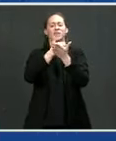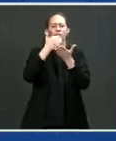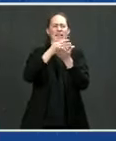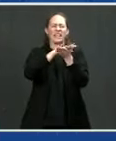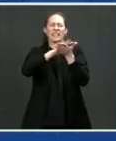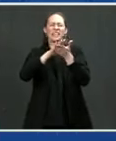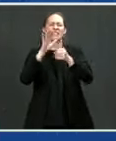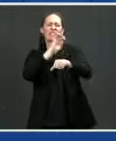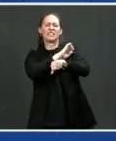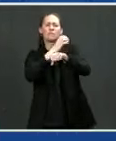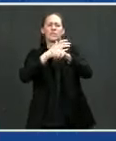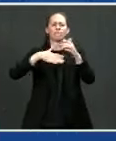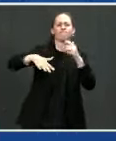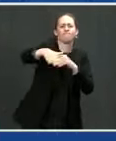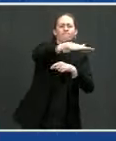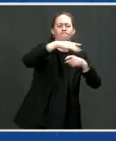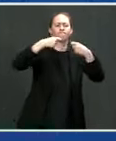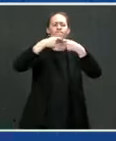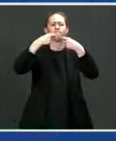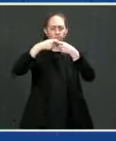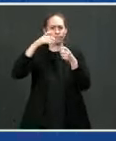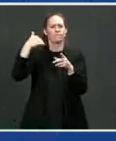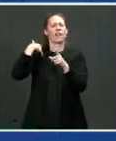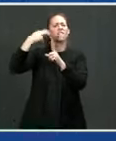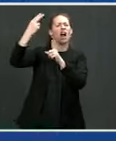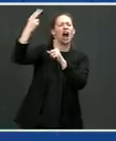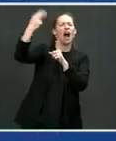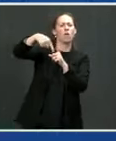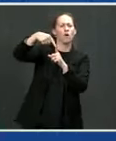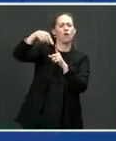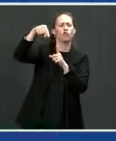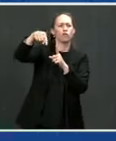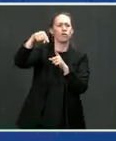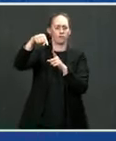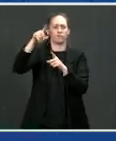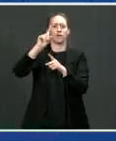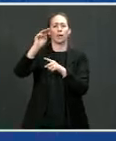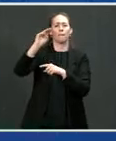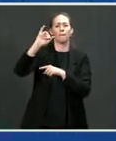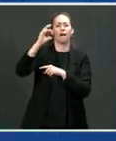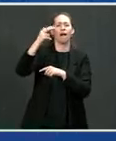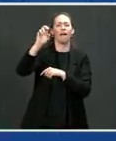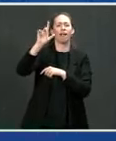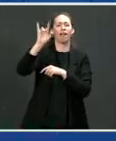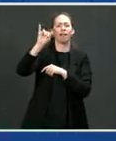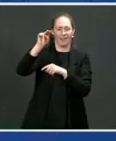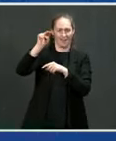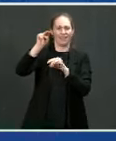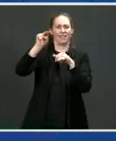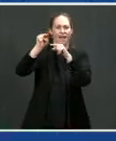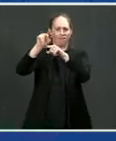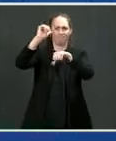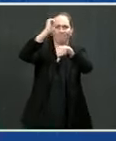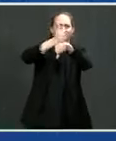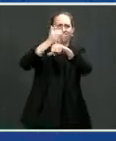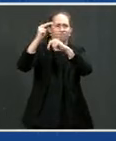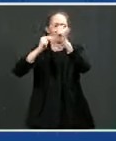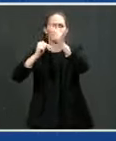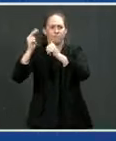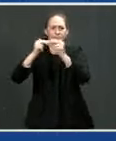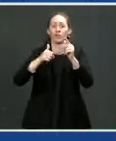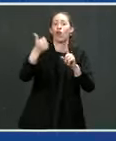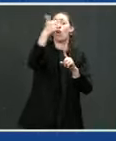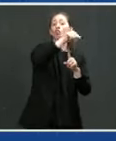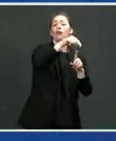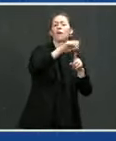American headquarters of Michelin just a few miles up the road as well as a few more miles the BMW manufacturing plant.